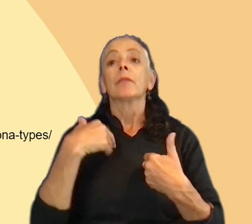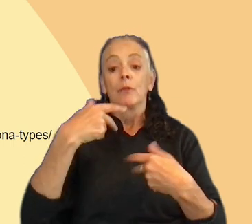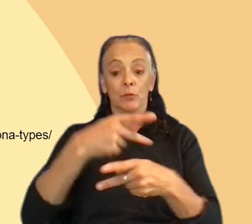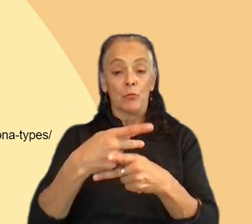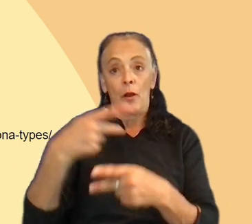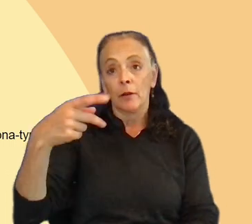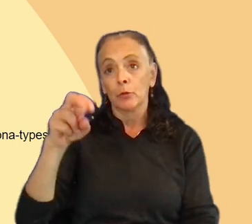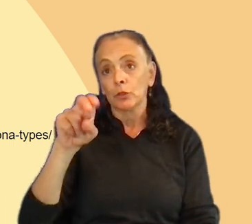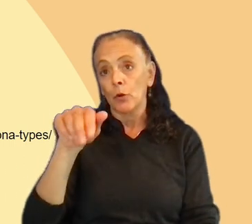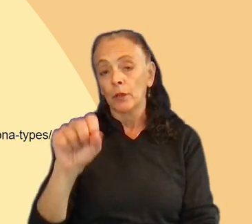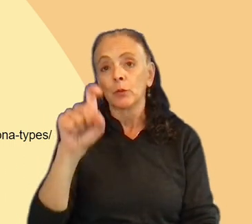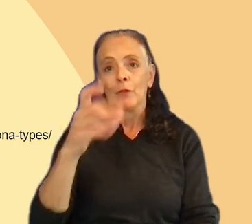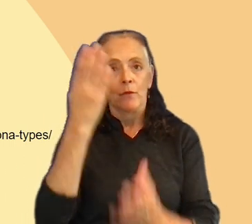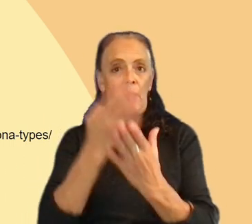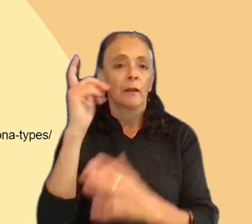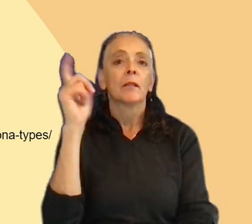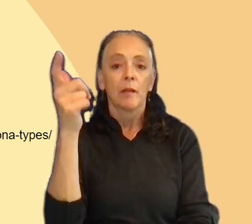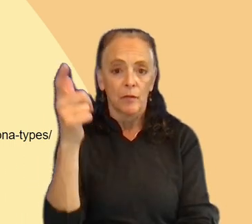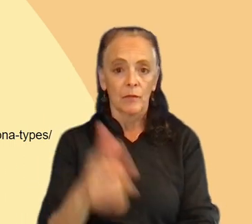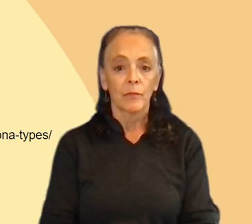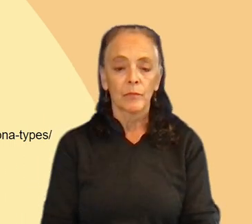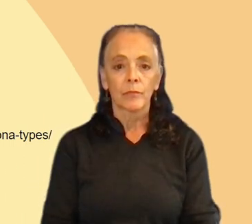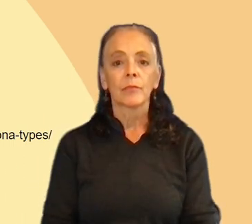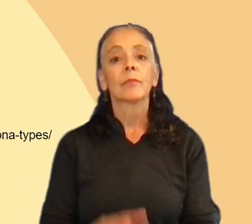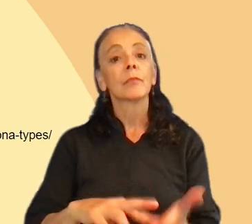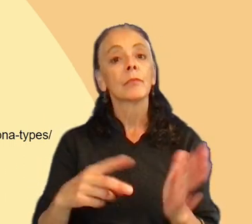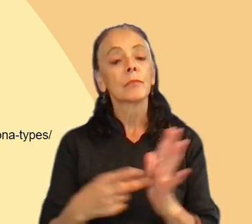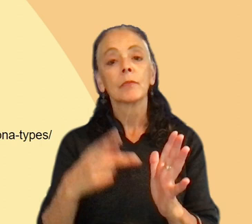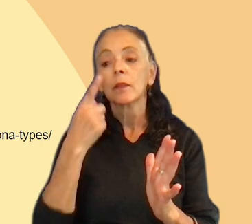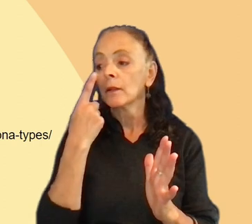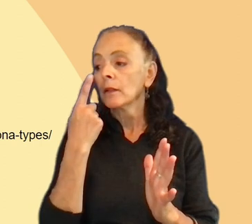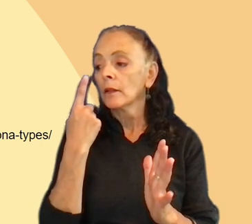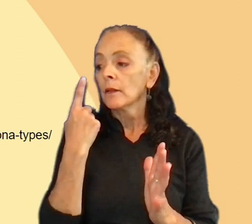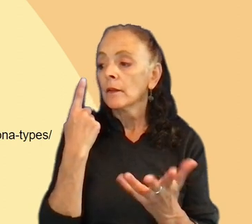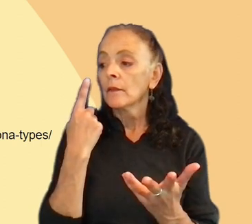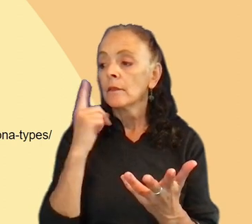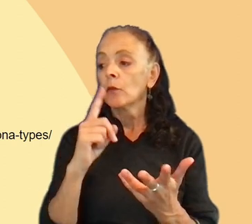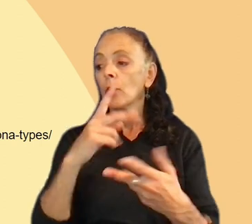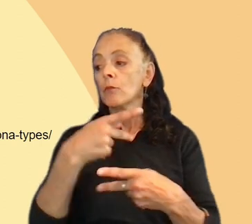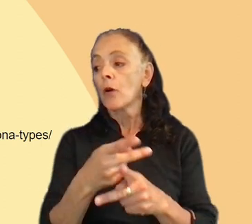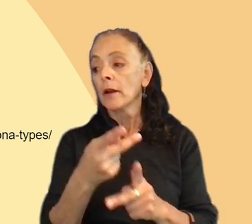we need to validate them later. So, for our protopersonas,